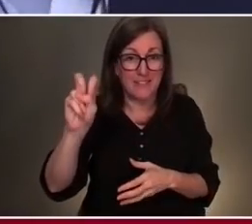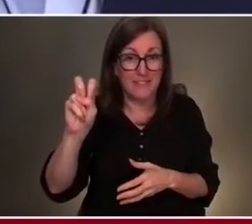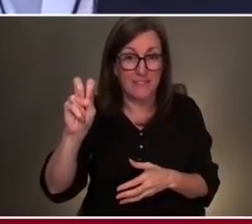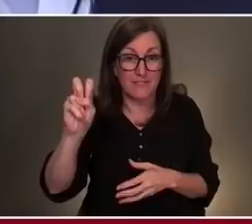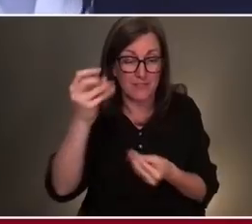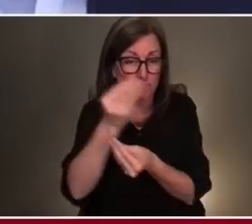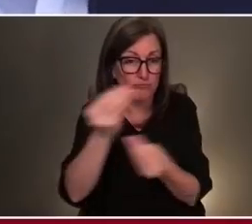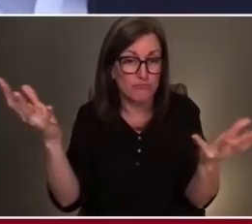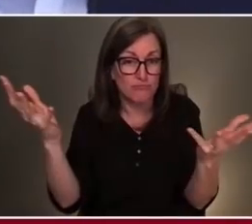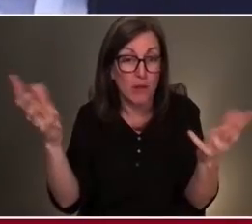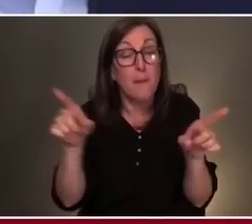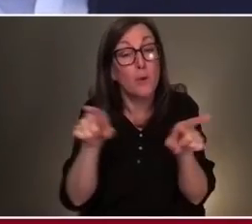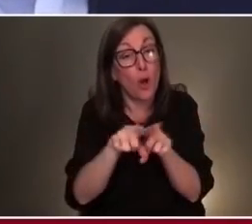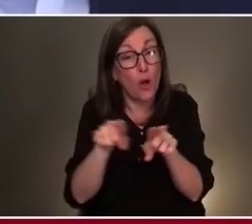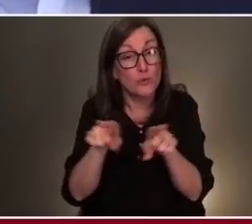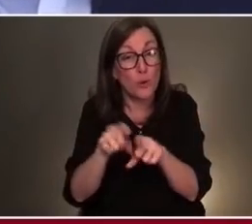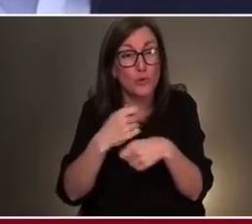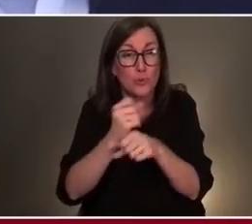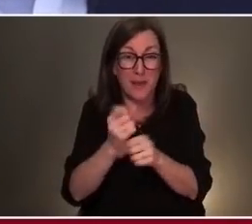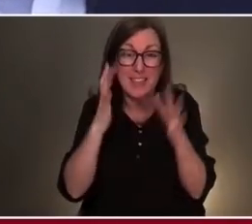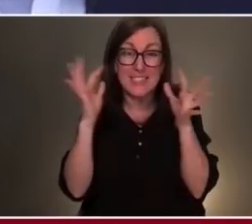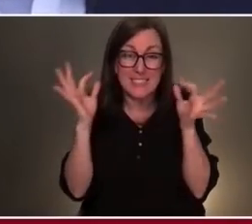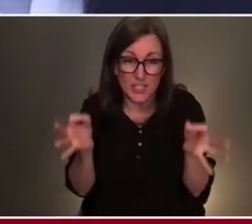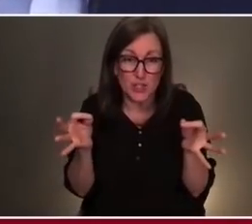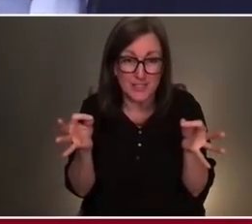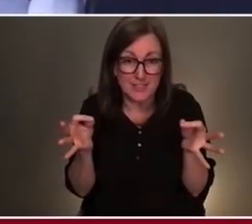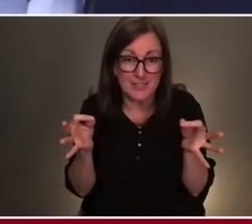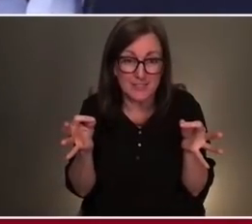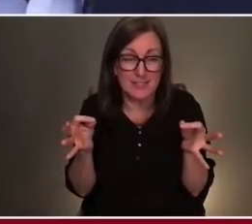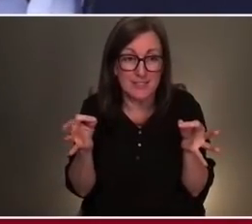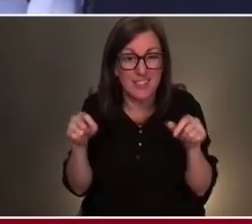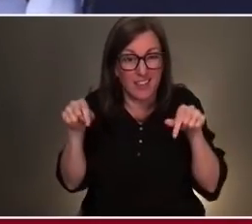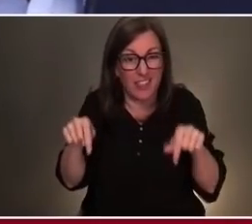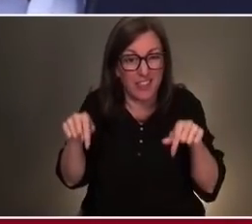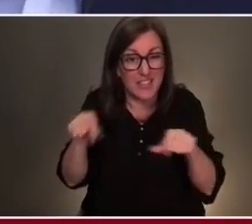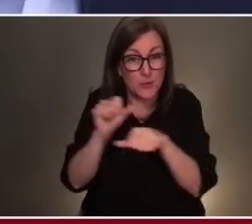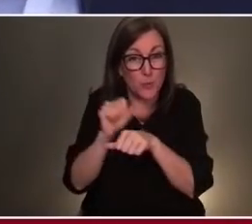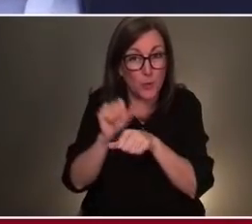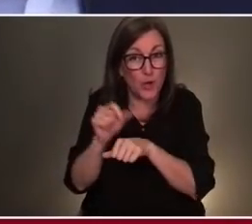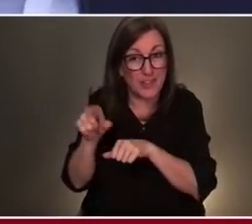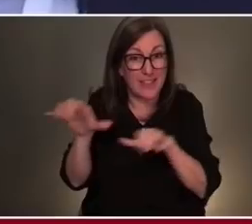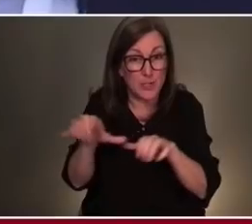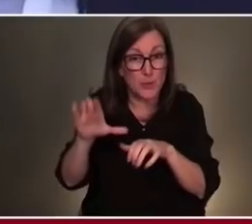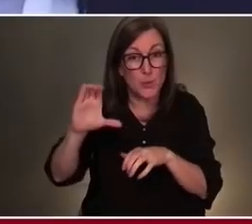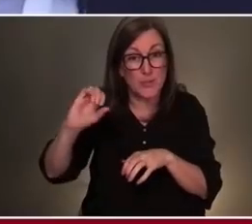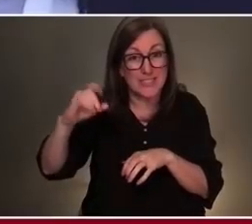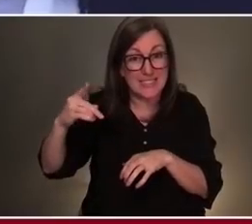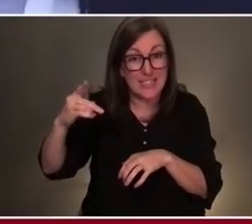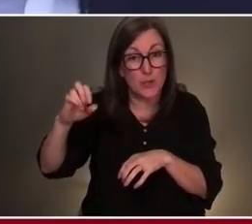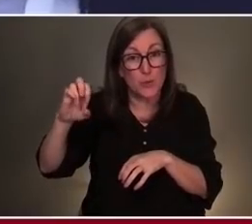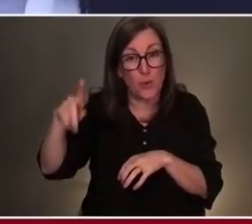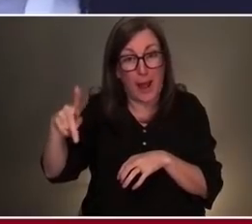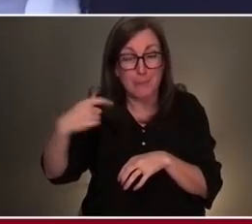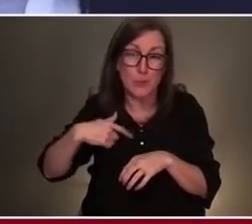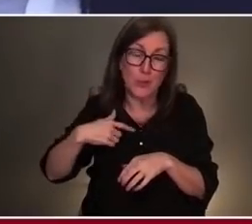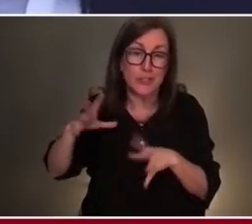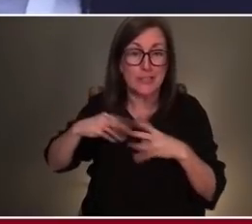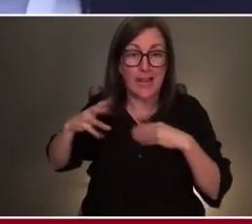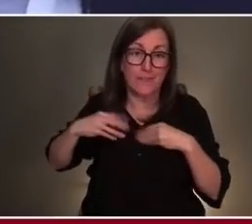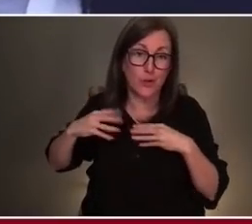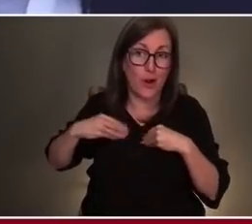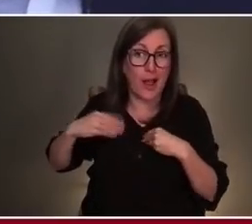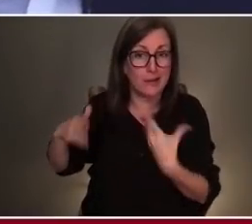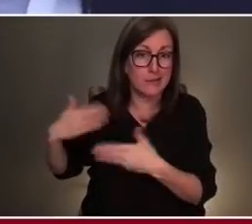making a decision of whether or not we're going to take the work that gets done, et cetera, for granted and just assume it's going to get done